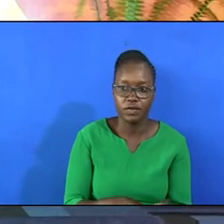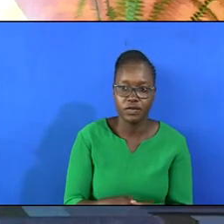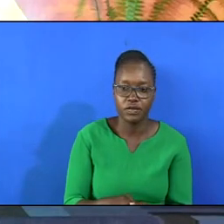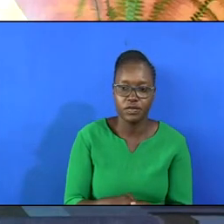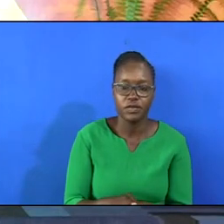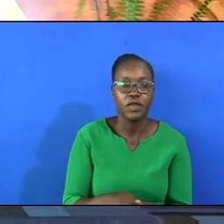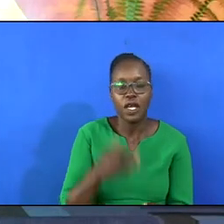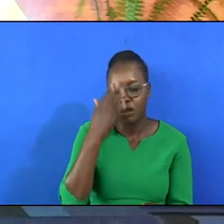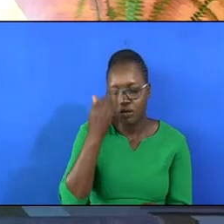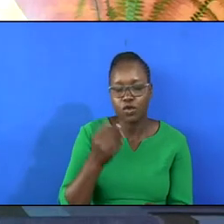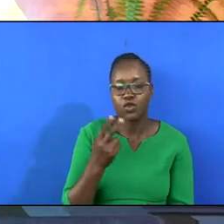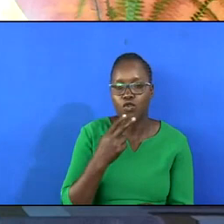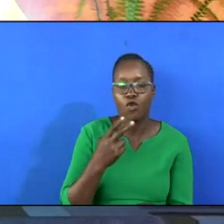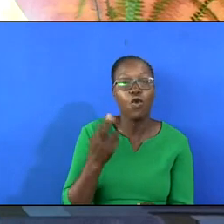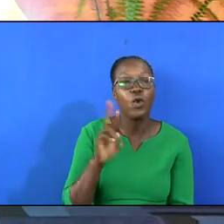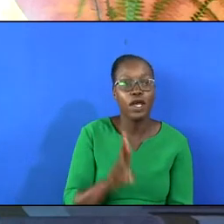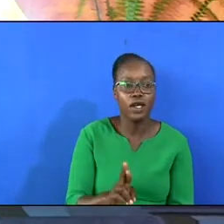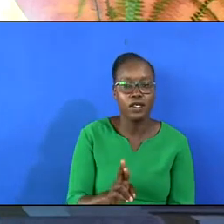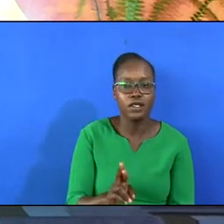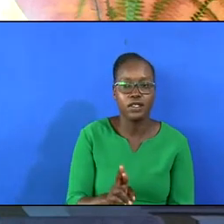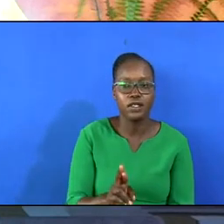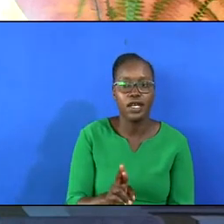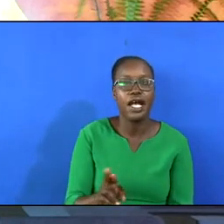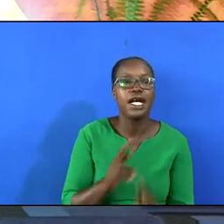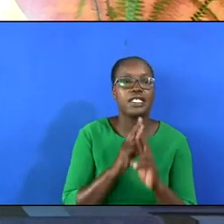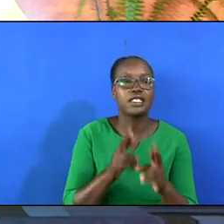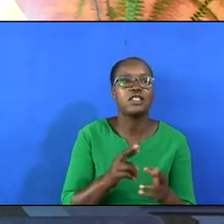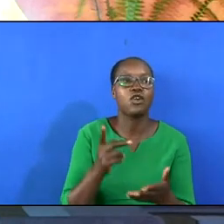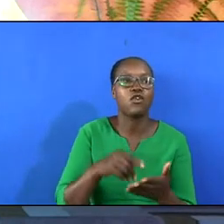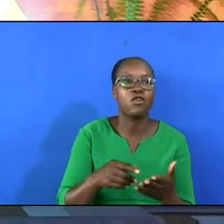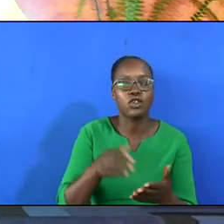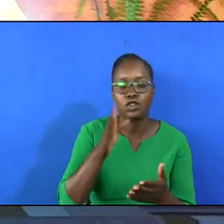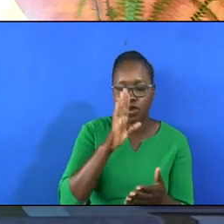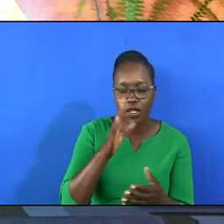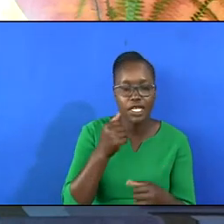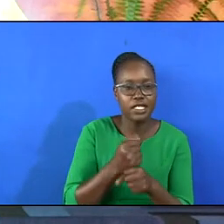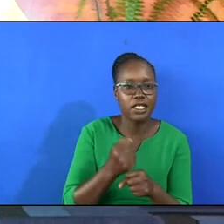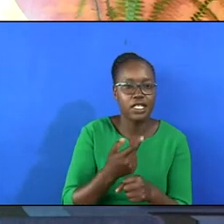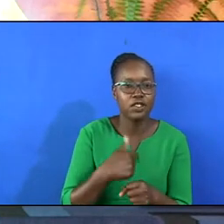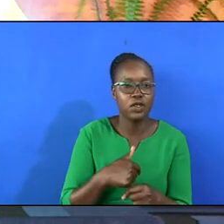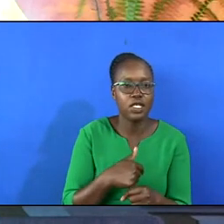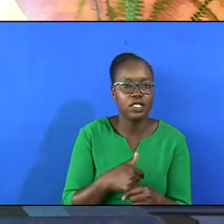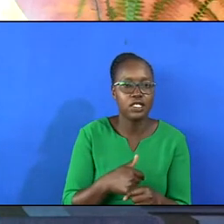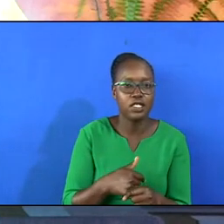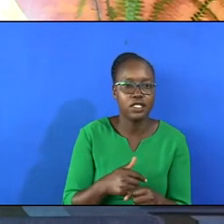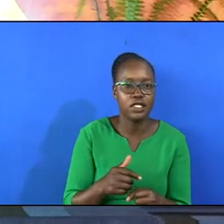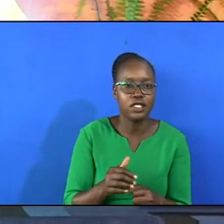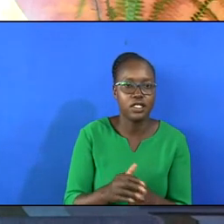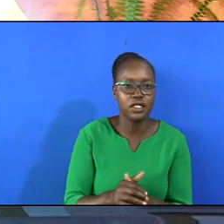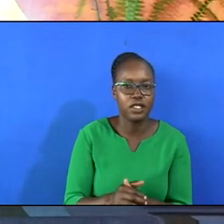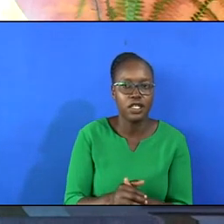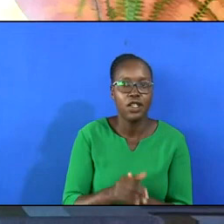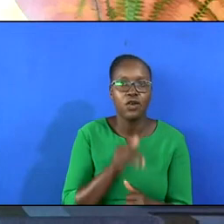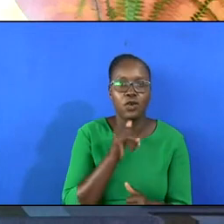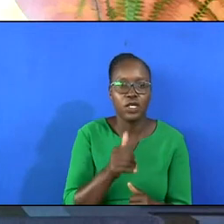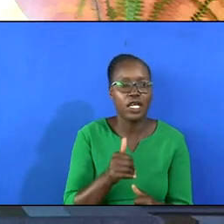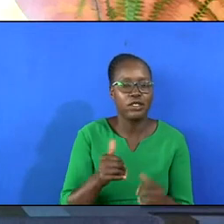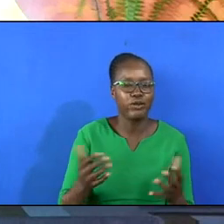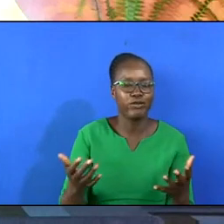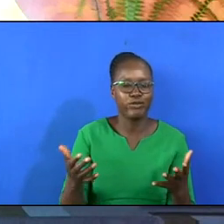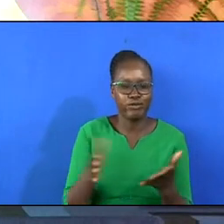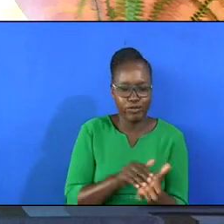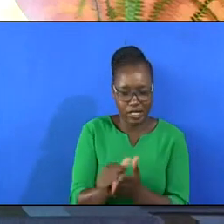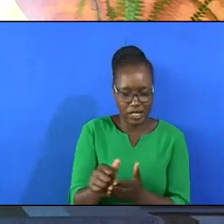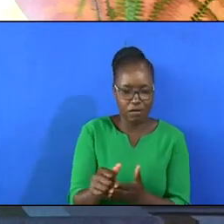we are as a result of what God has done in Christ. We are not crushed